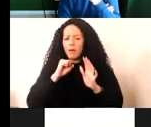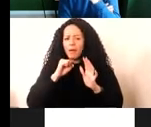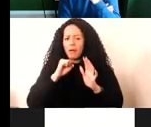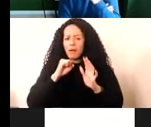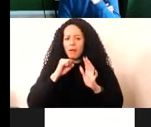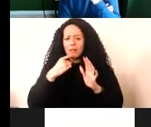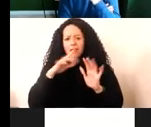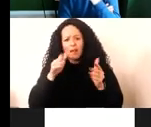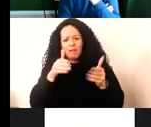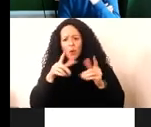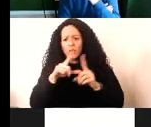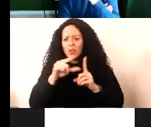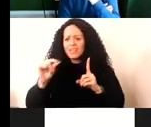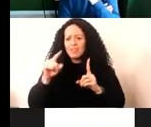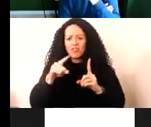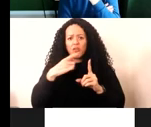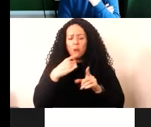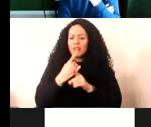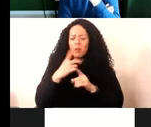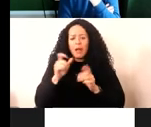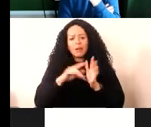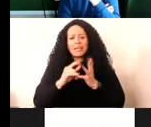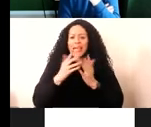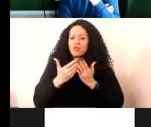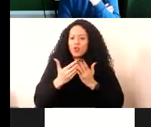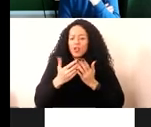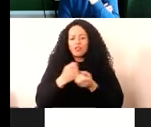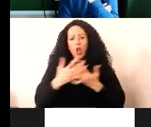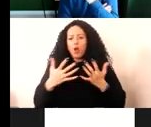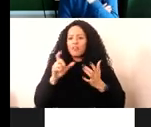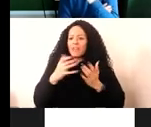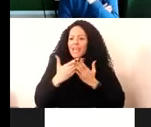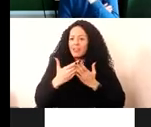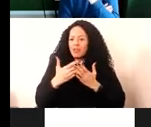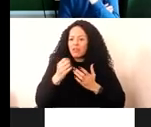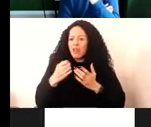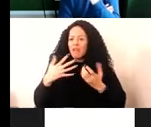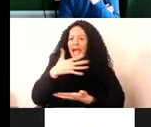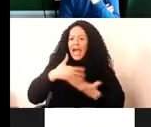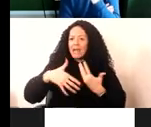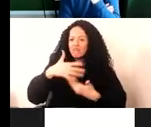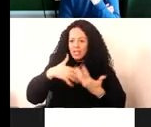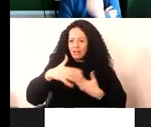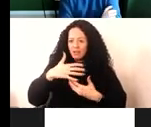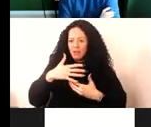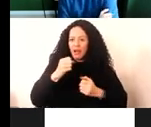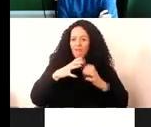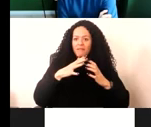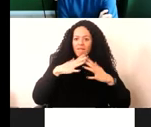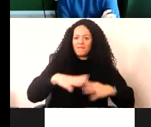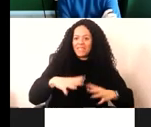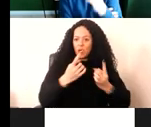focus on the digital within these case studies. Many of the case studies within the project are hybrid, so they also involve physical objects.